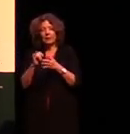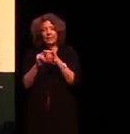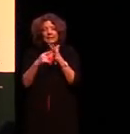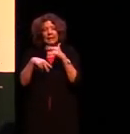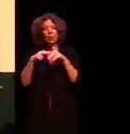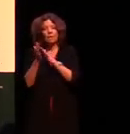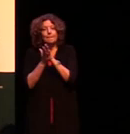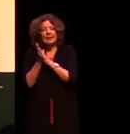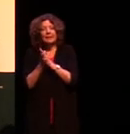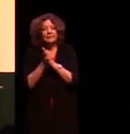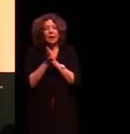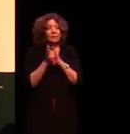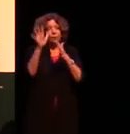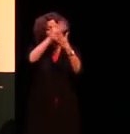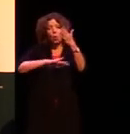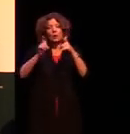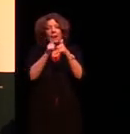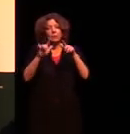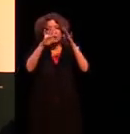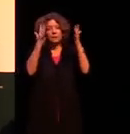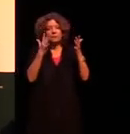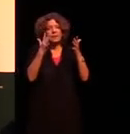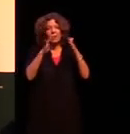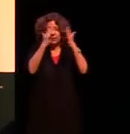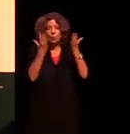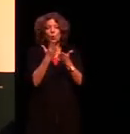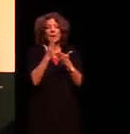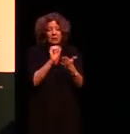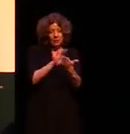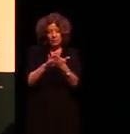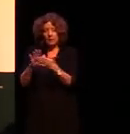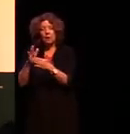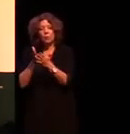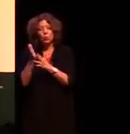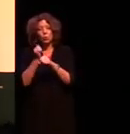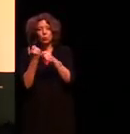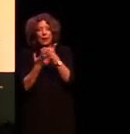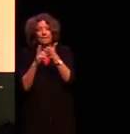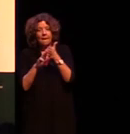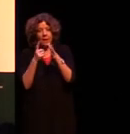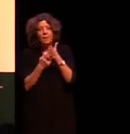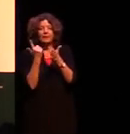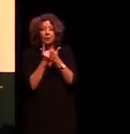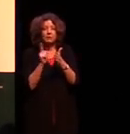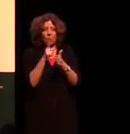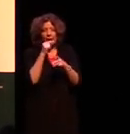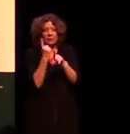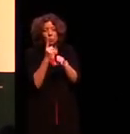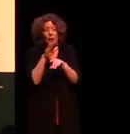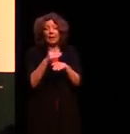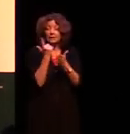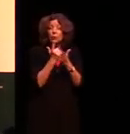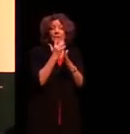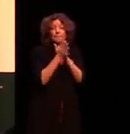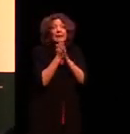across the languages of the world that get encoded grammatically right there's a lot of stuff we can talk about there's a lot of meaning out there